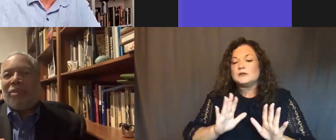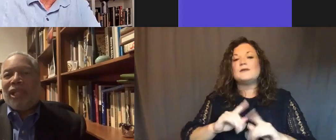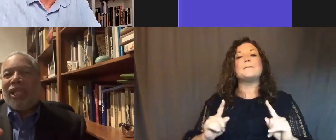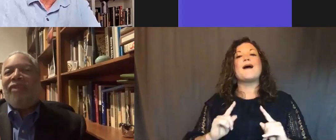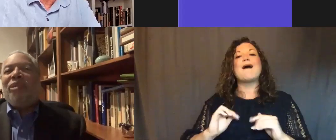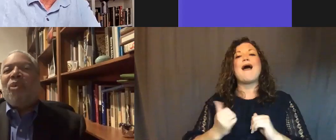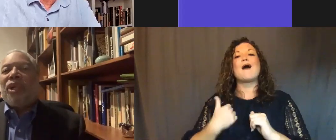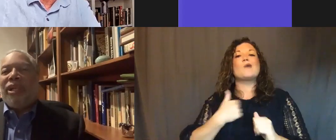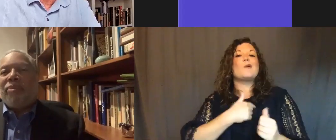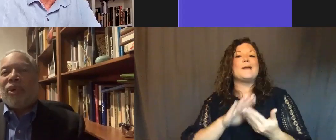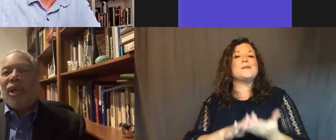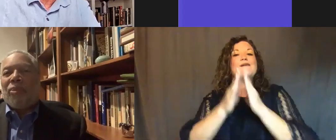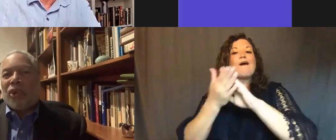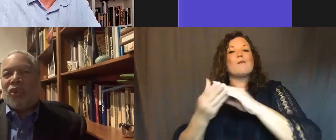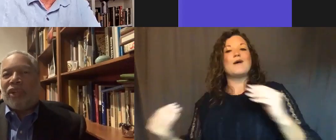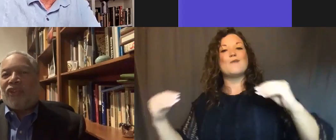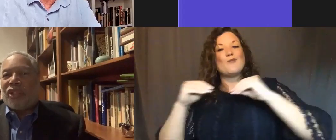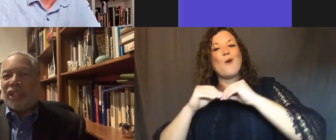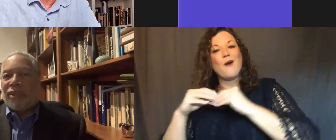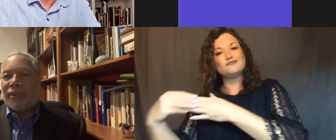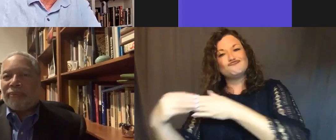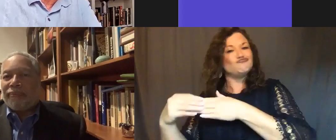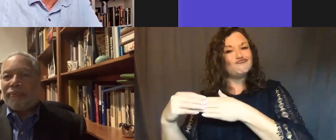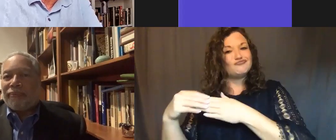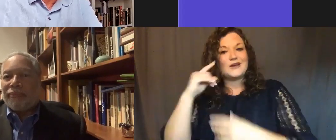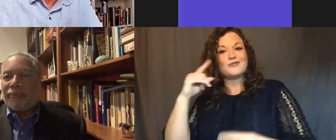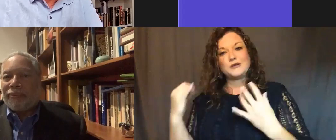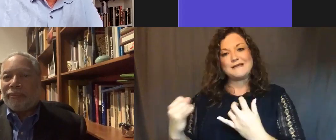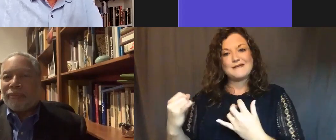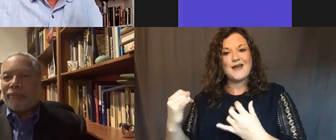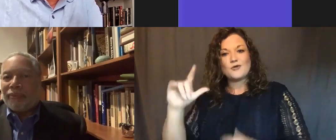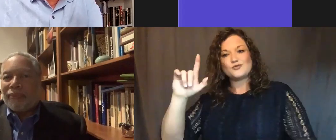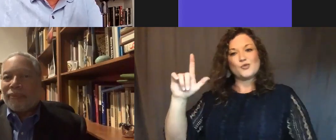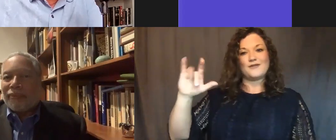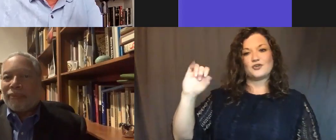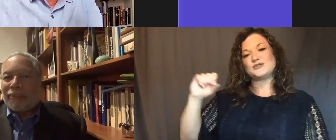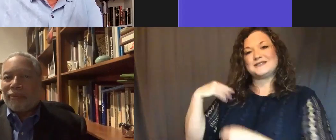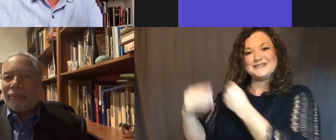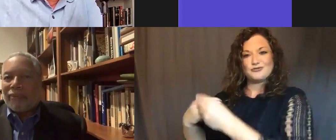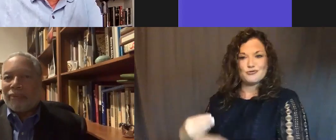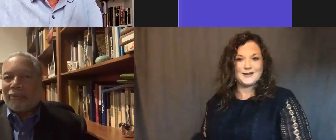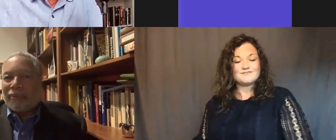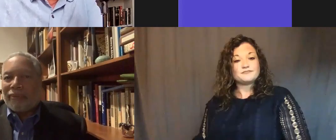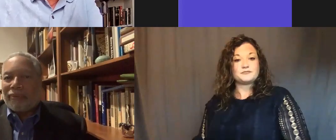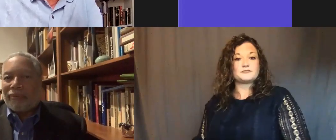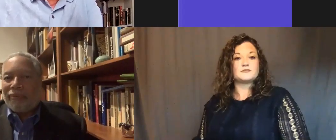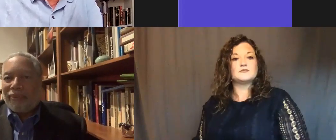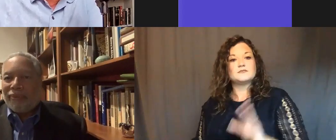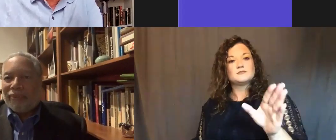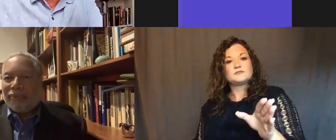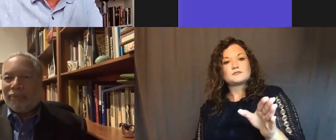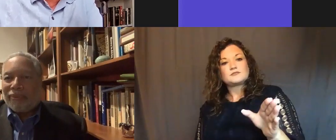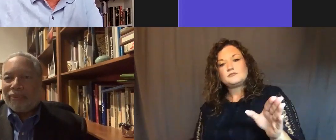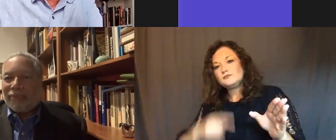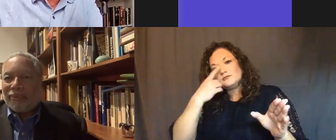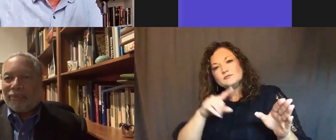become even more nimble, more 21st century? Can you share any details of the